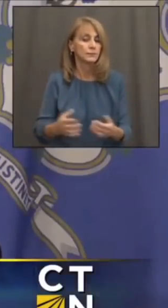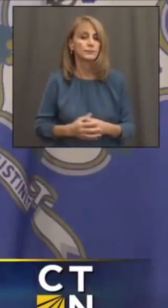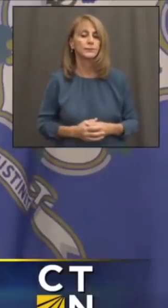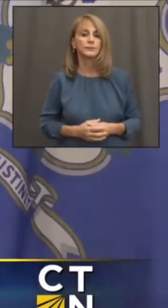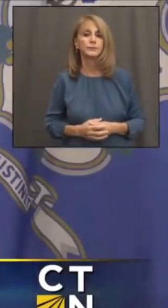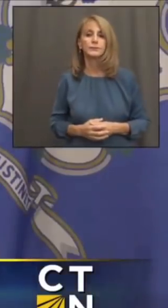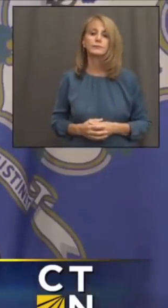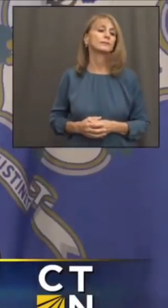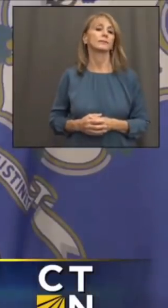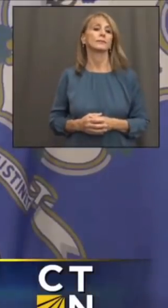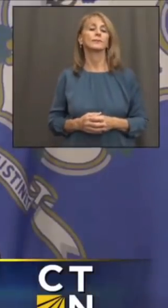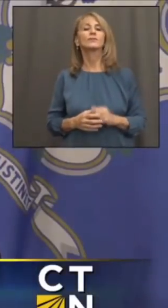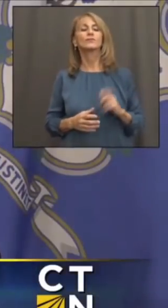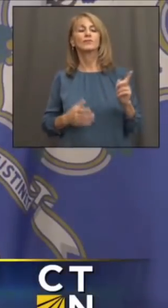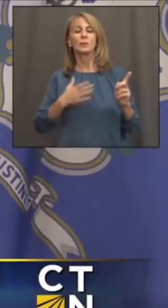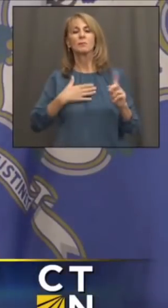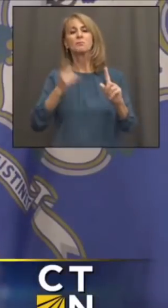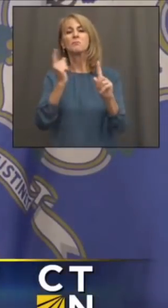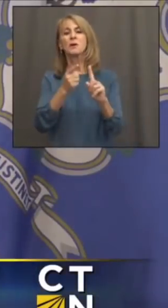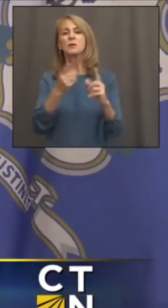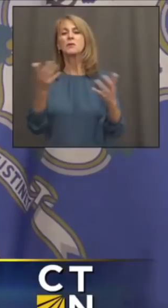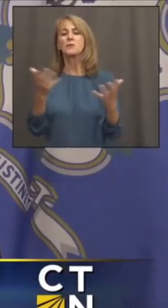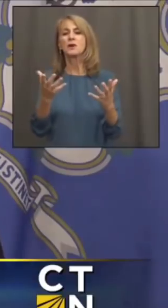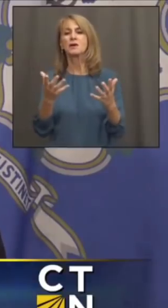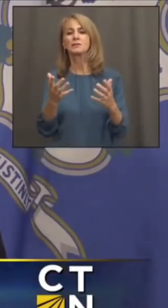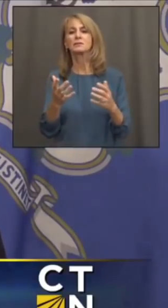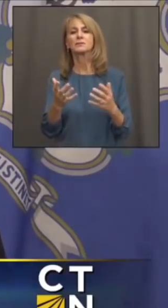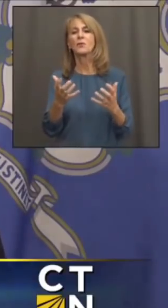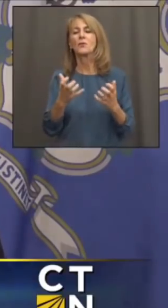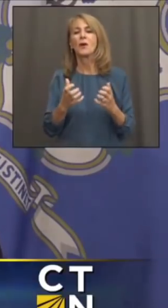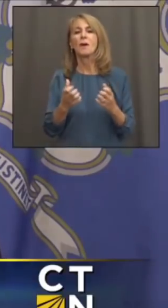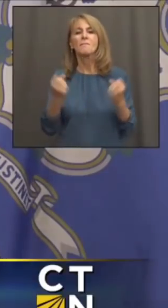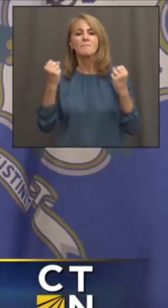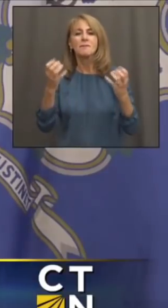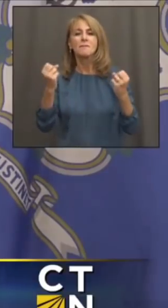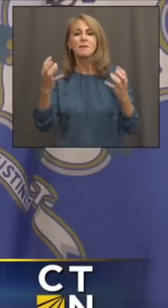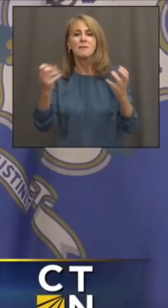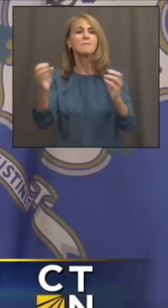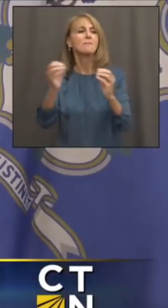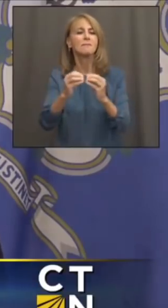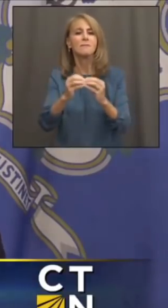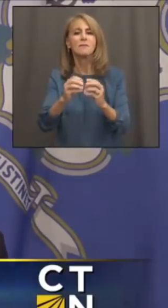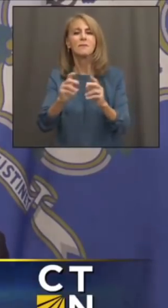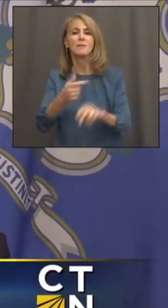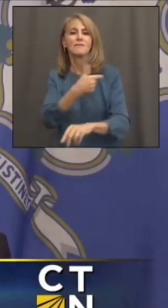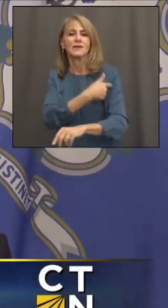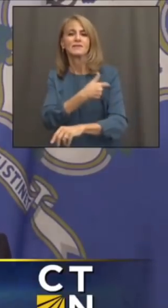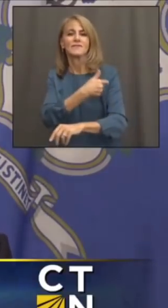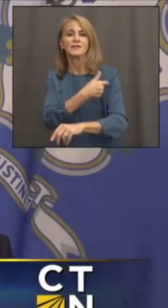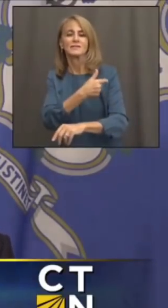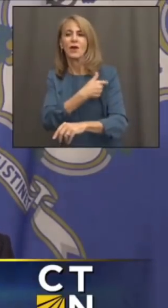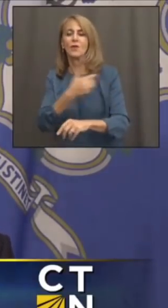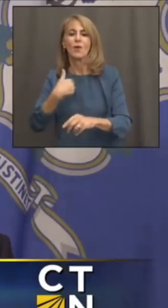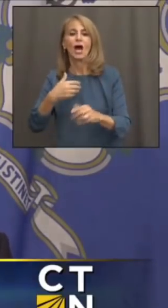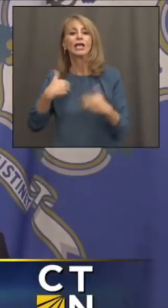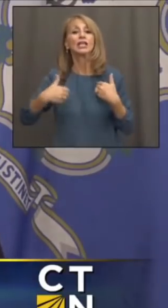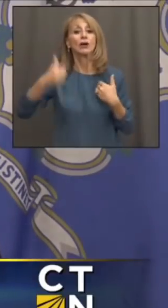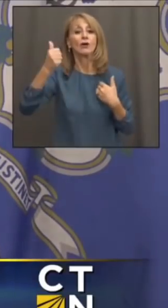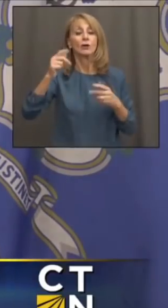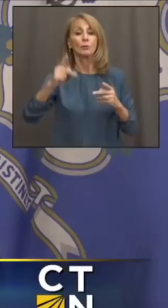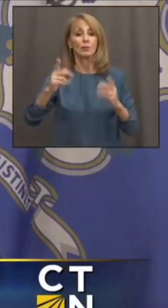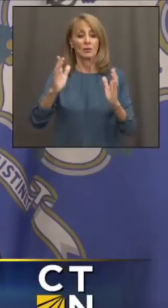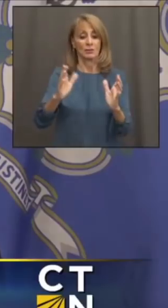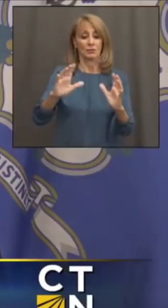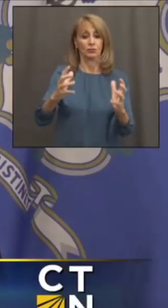That more people are getting vaccinated and more of the youngest people are getting vaccinated. More of the youngest people are getting vaccinated. That gives us a lot more